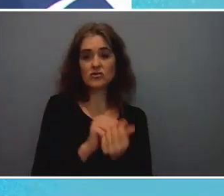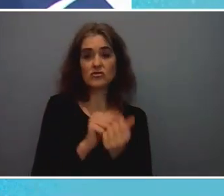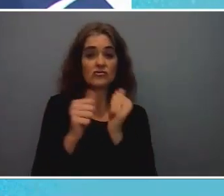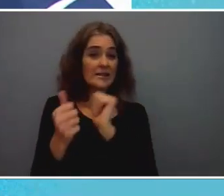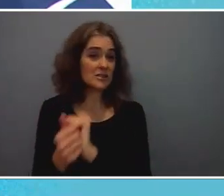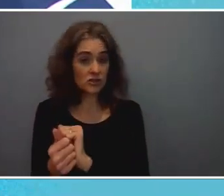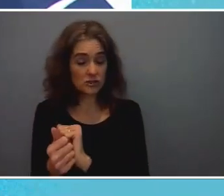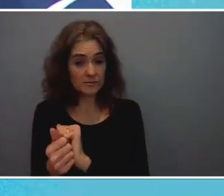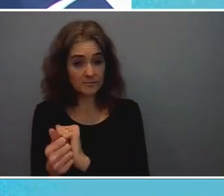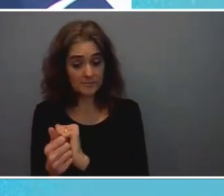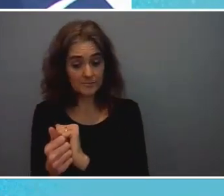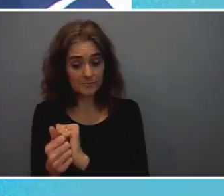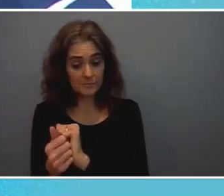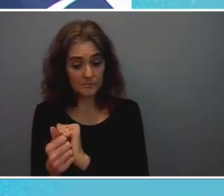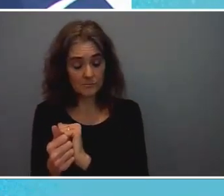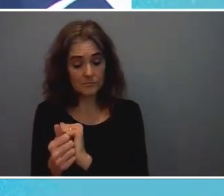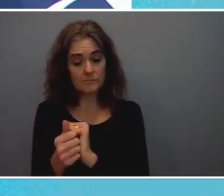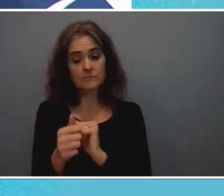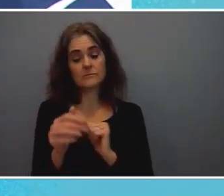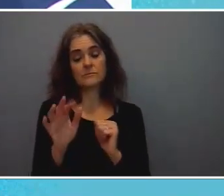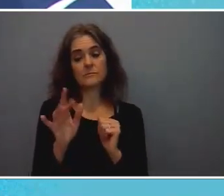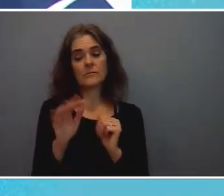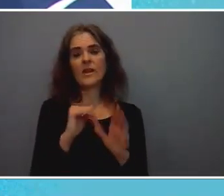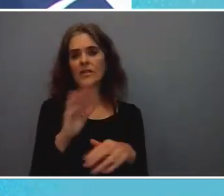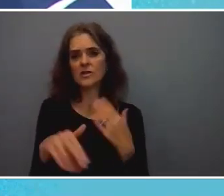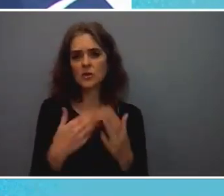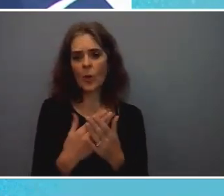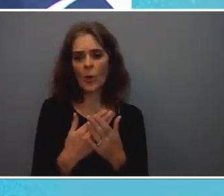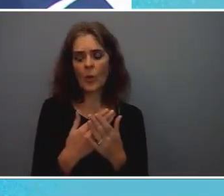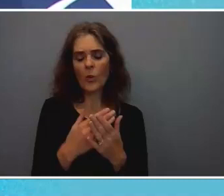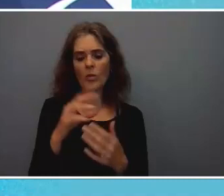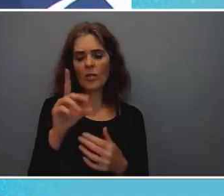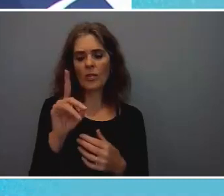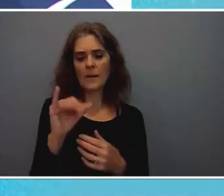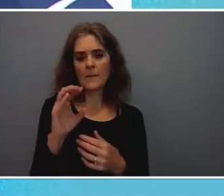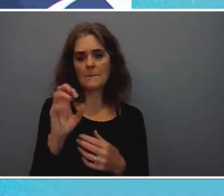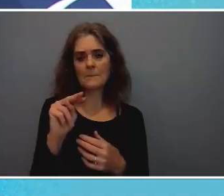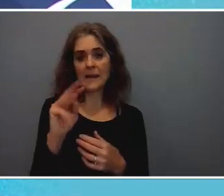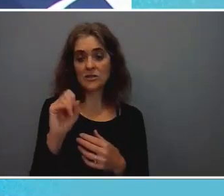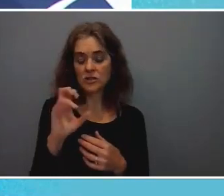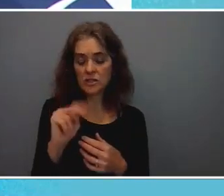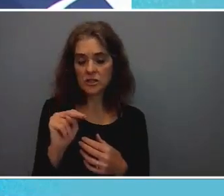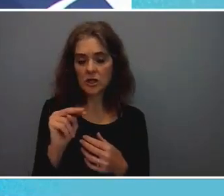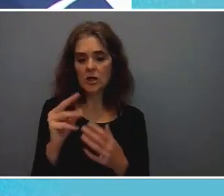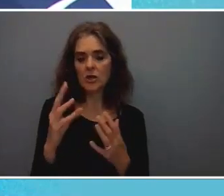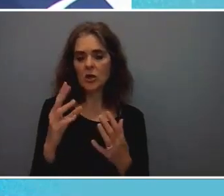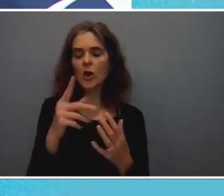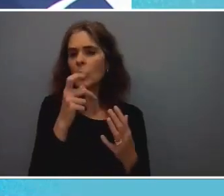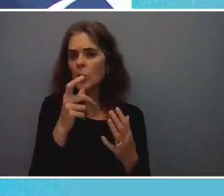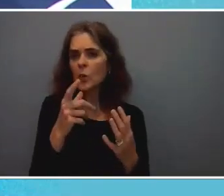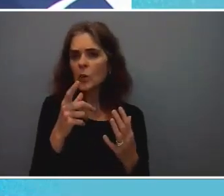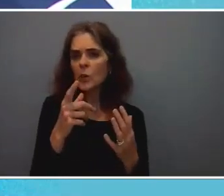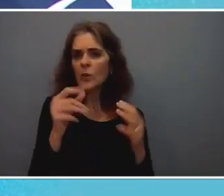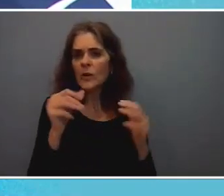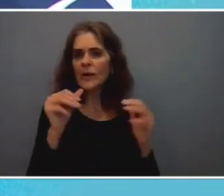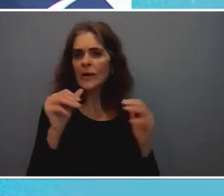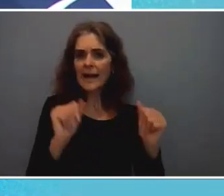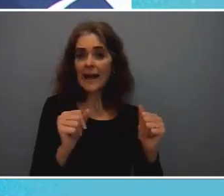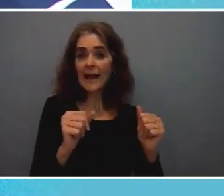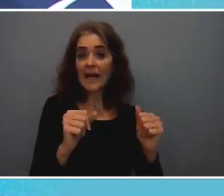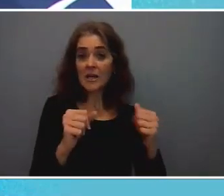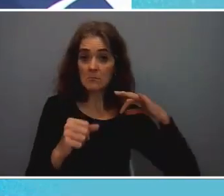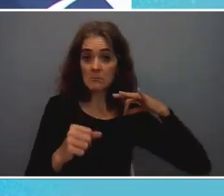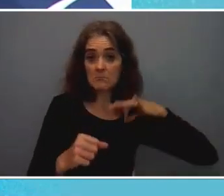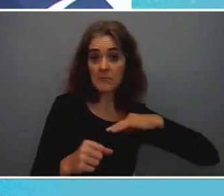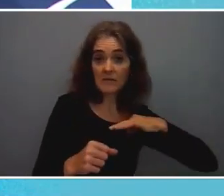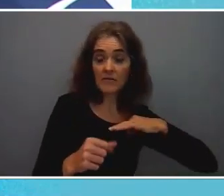you know this whole dimension of uh who stands to to gain and who stands to lose and how are we making sure